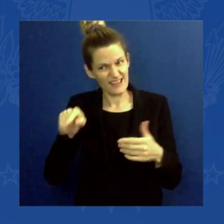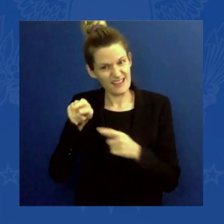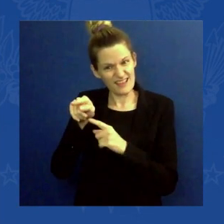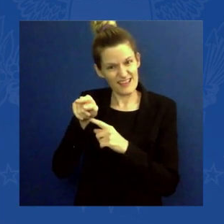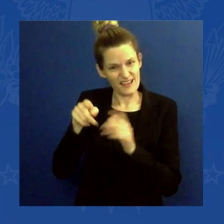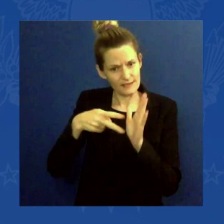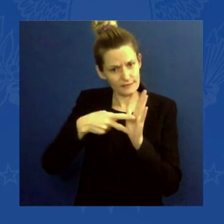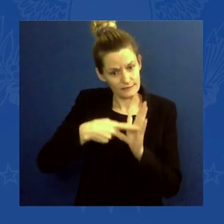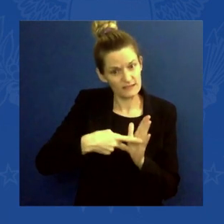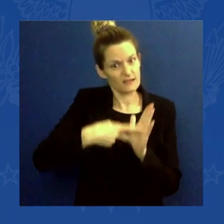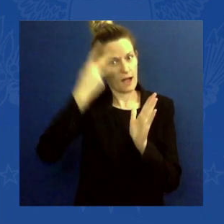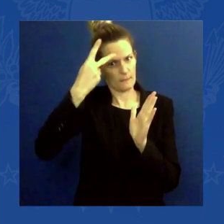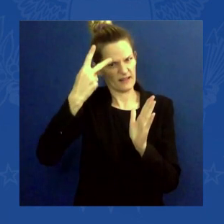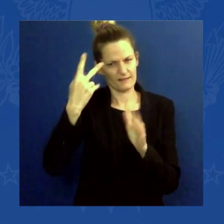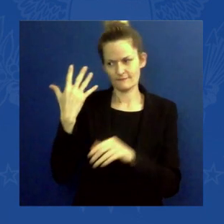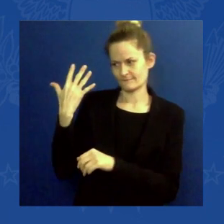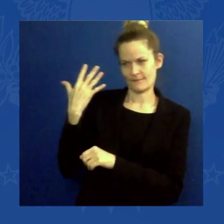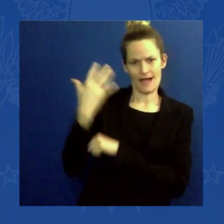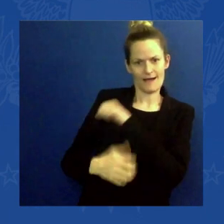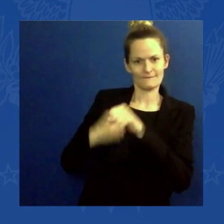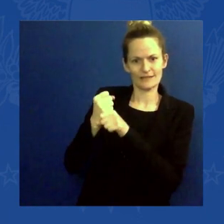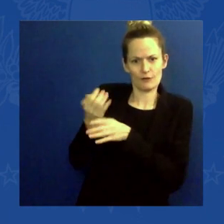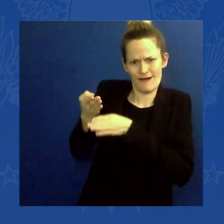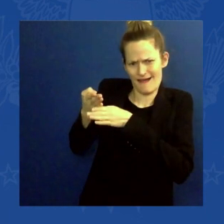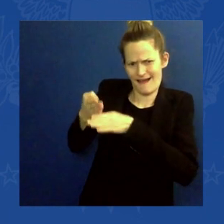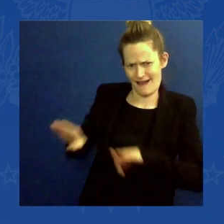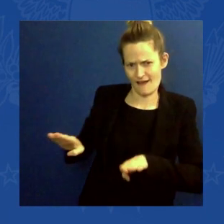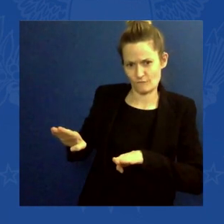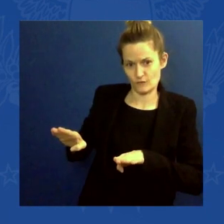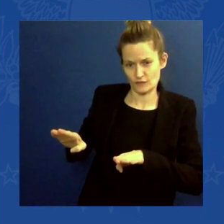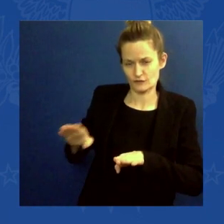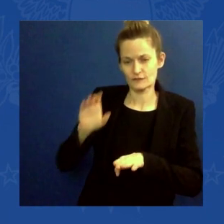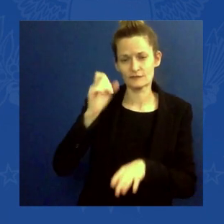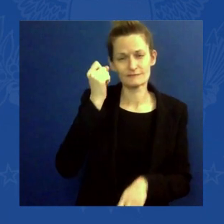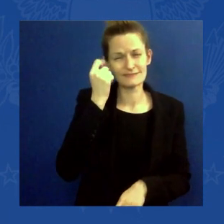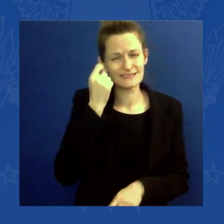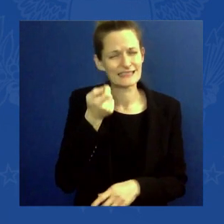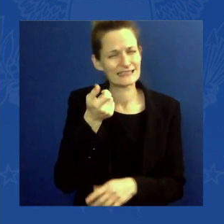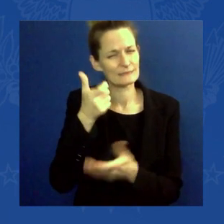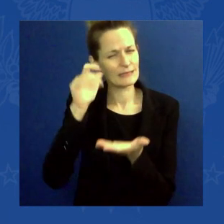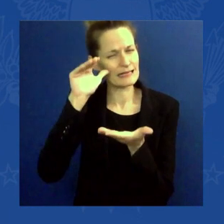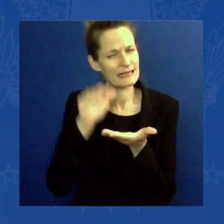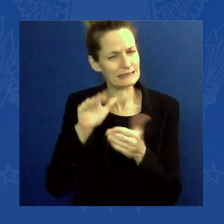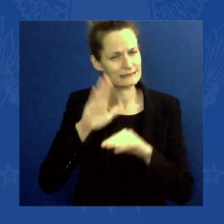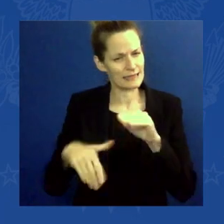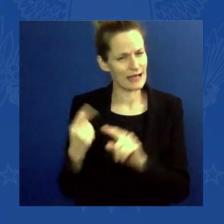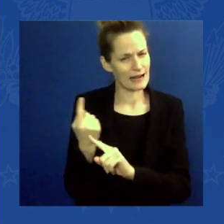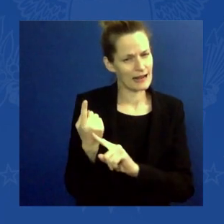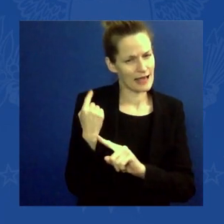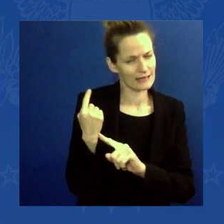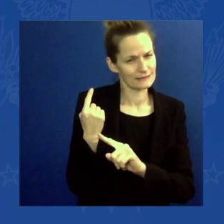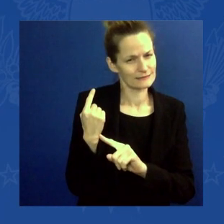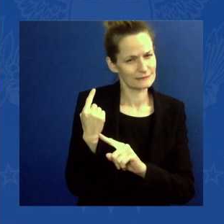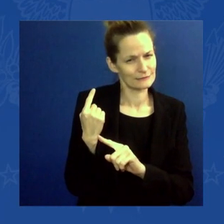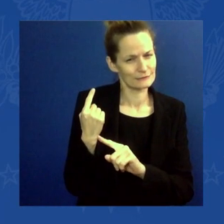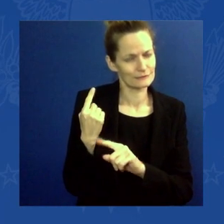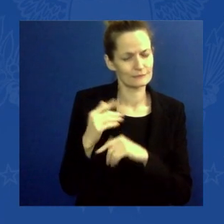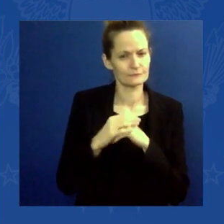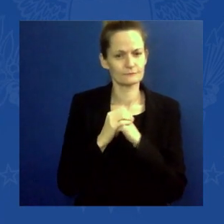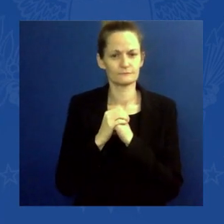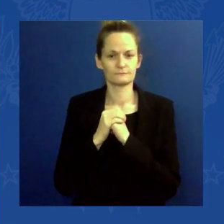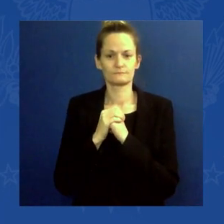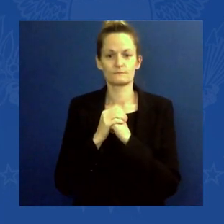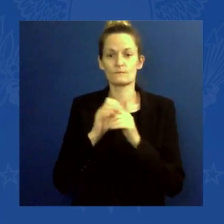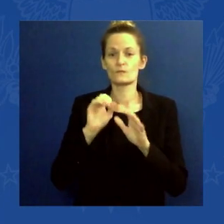year, where over 3 million acres have burned. We're dealing with conditions and consequences of climate change, the likes of which were